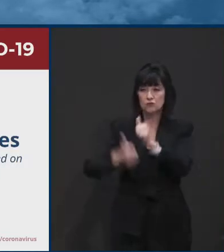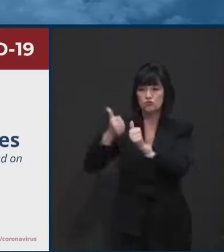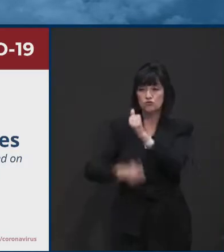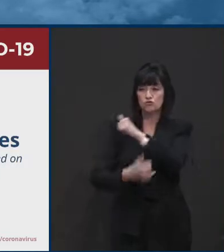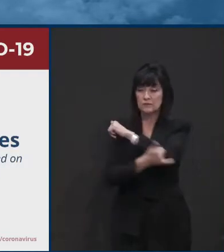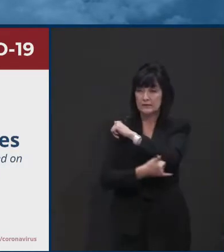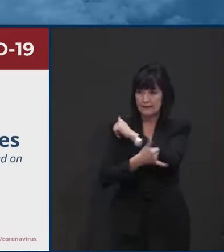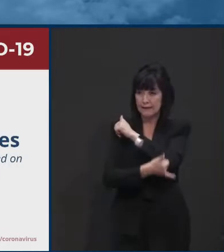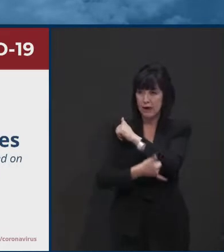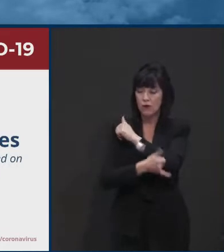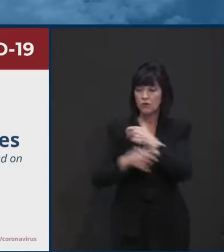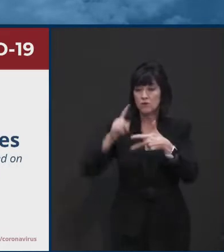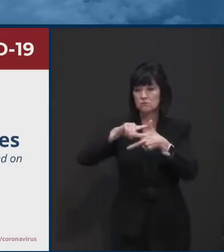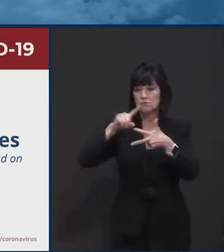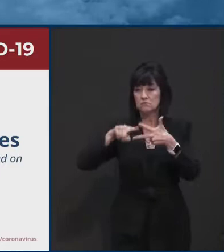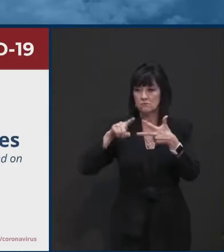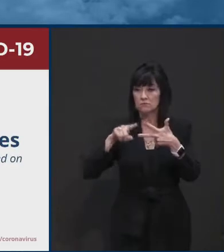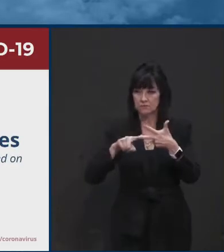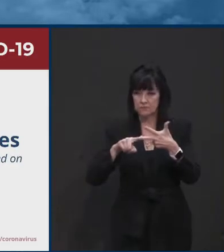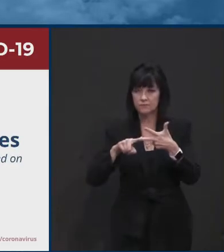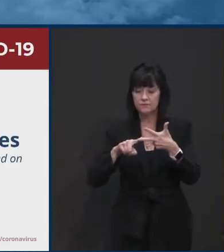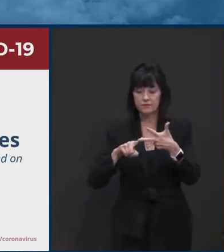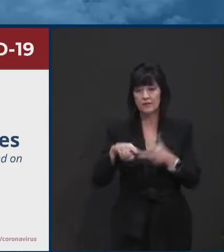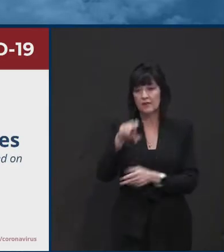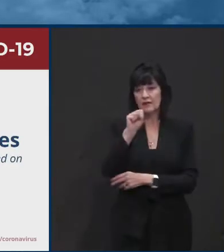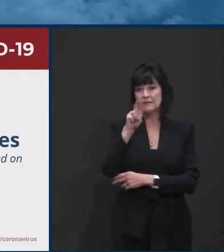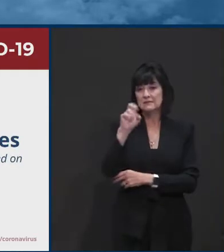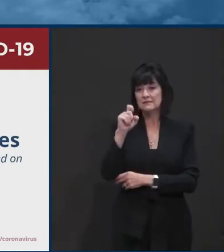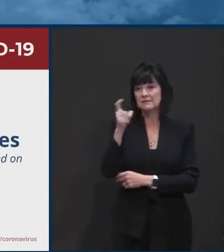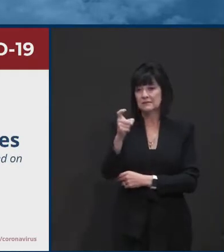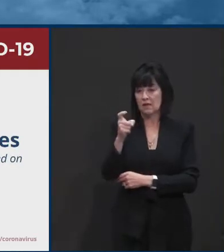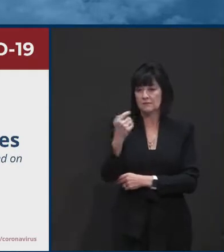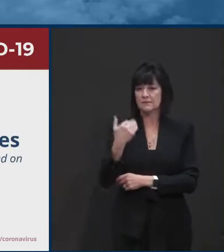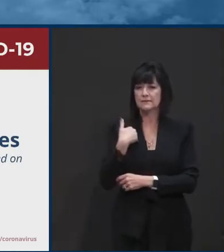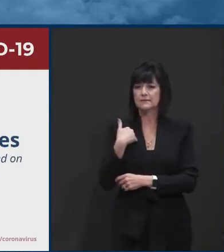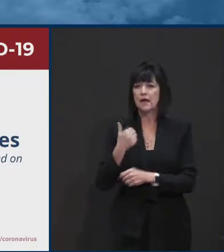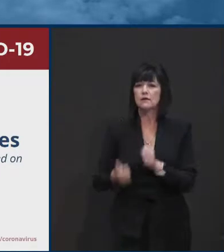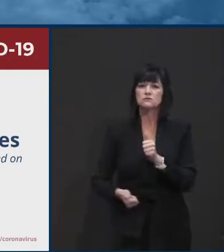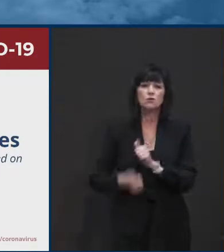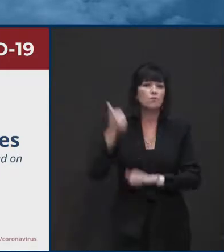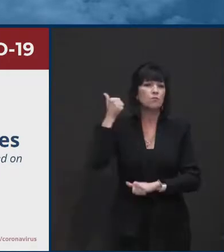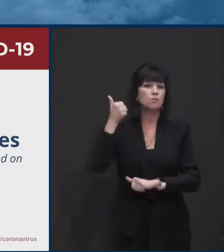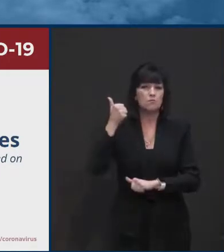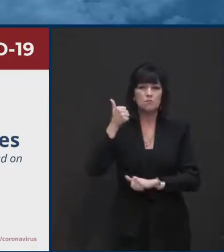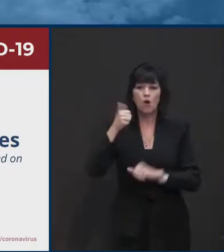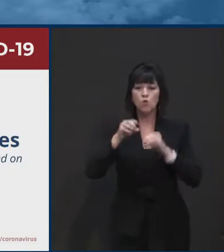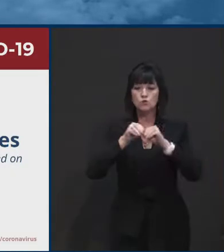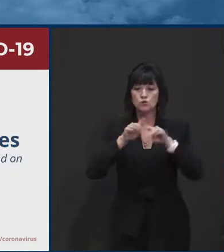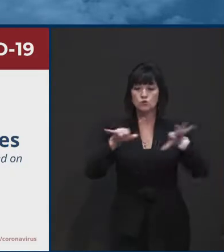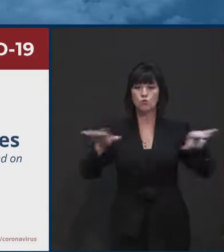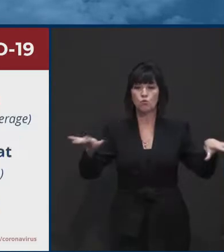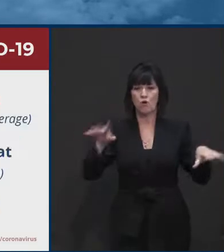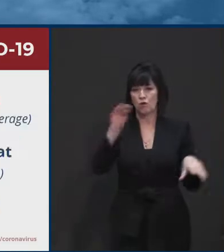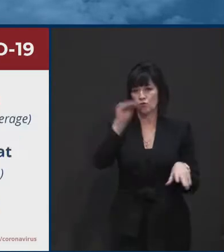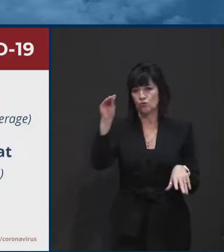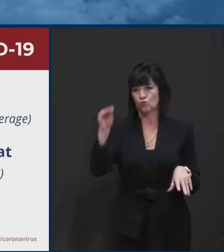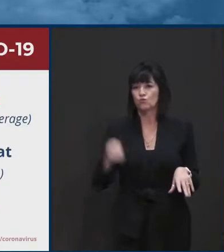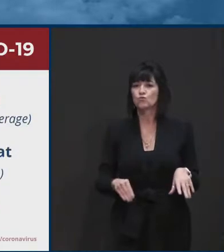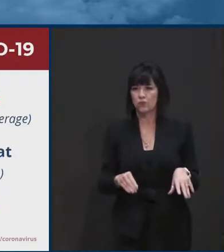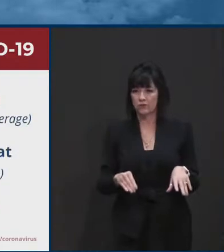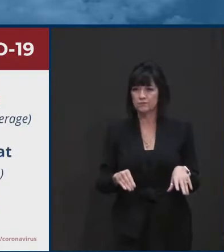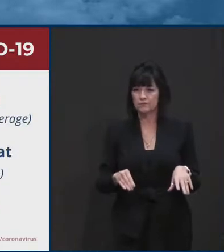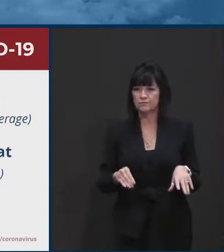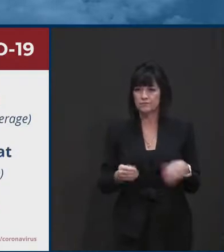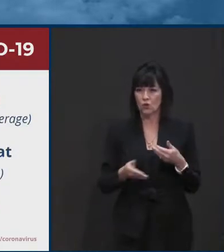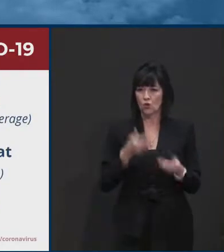highest transmission rate, the highest rate is in Sussex County with 91, almost 9,200.